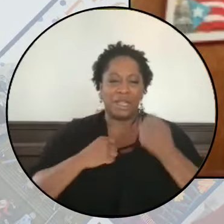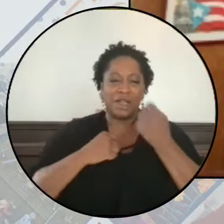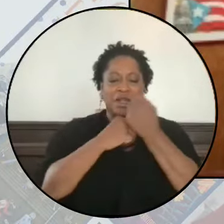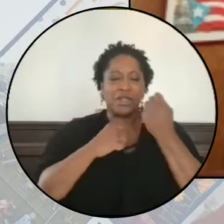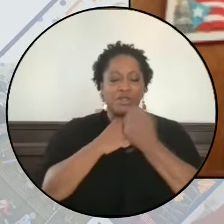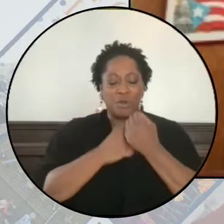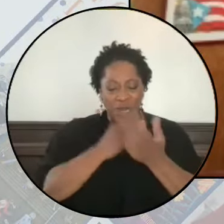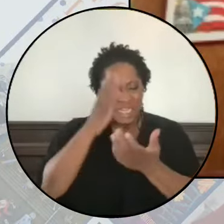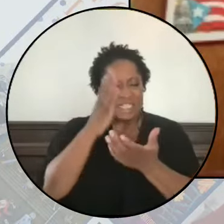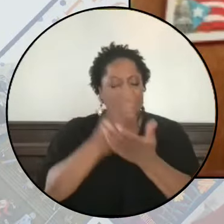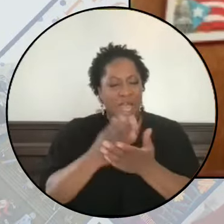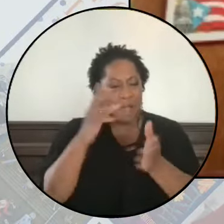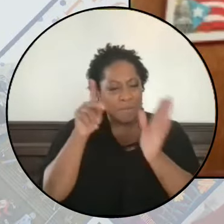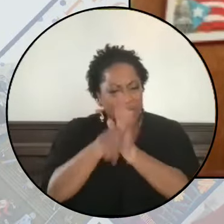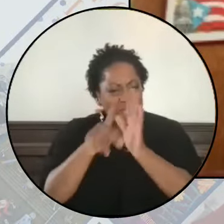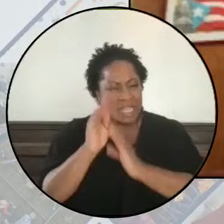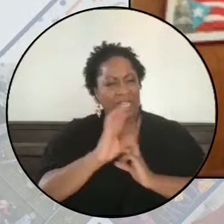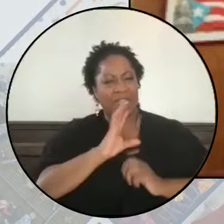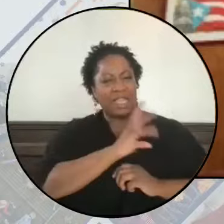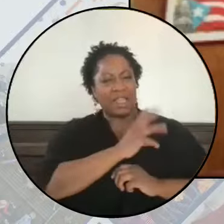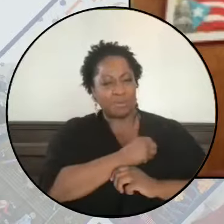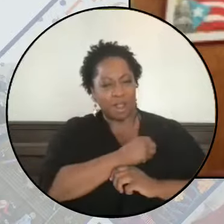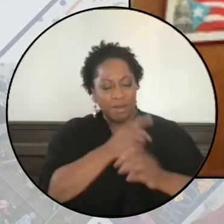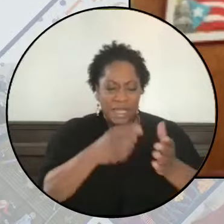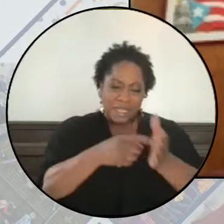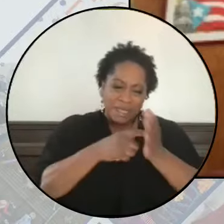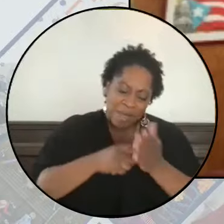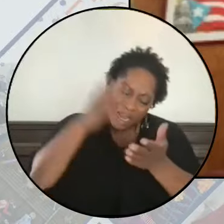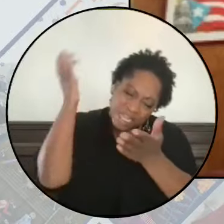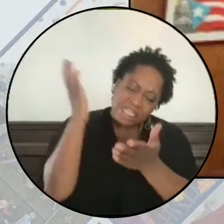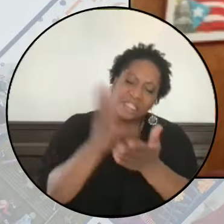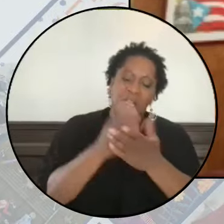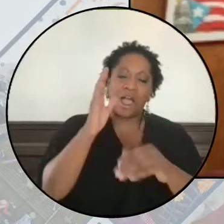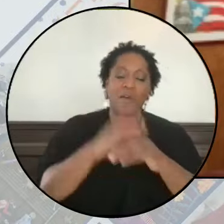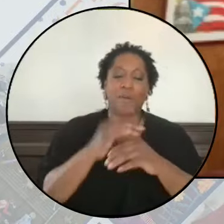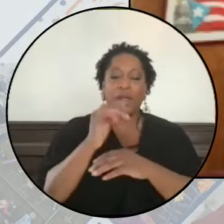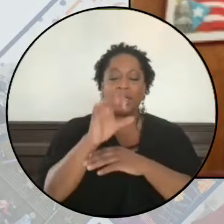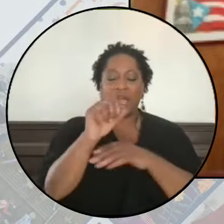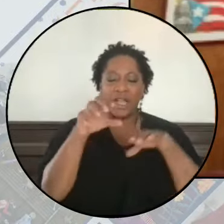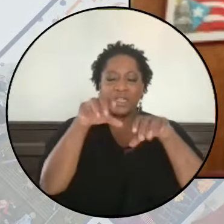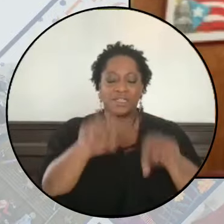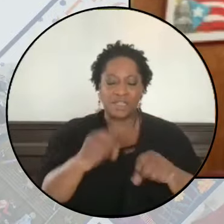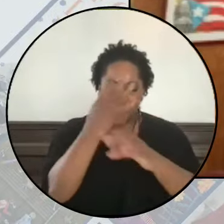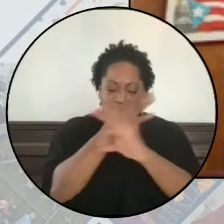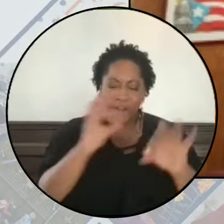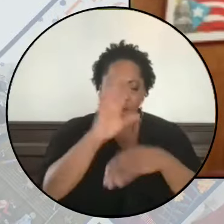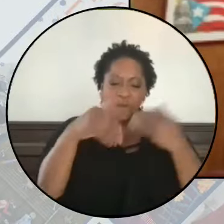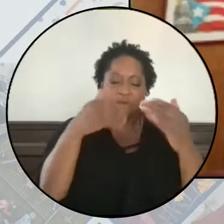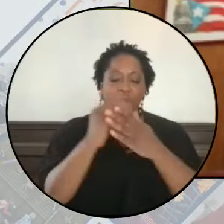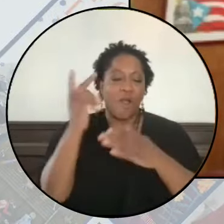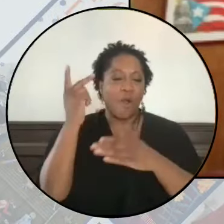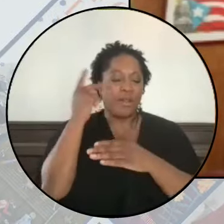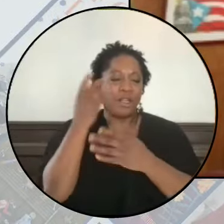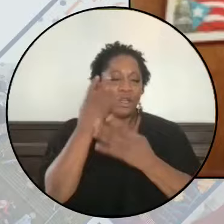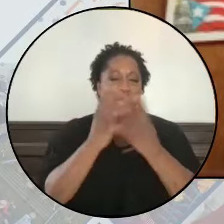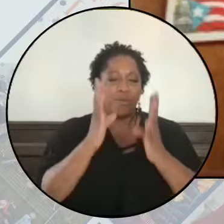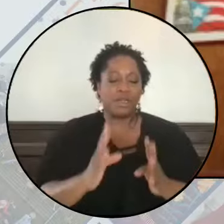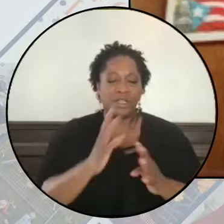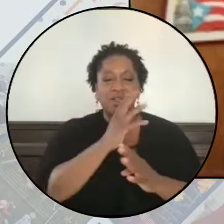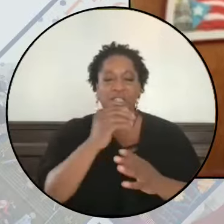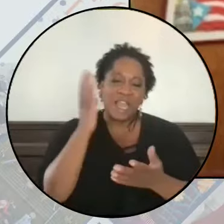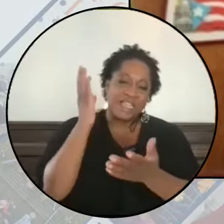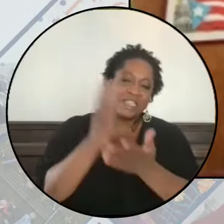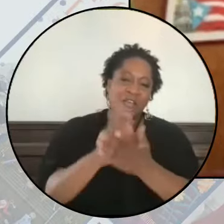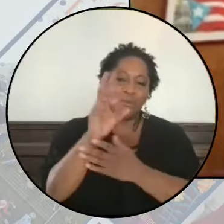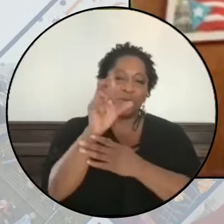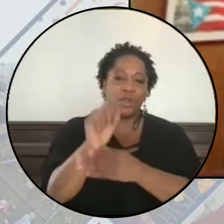of Palestinians by demanding an end to the siege on Gaza, the end to the occupation, freedom for all of our political prisoners and an